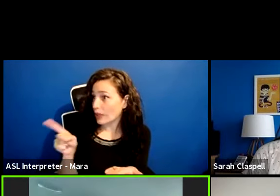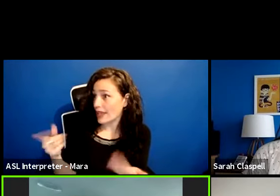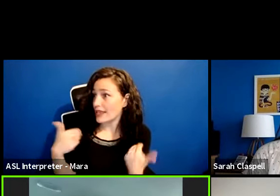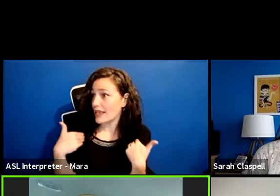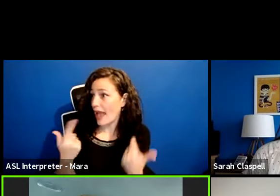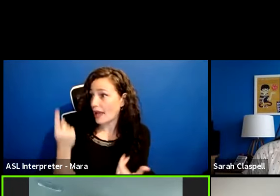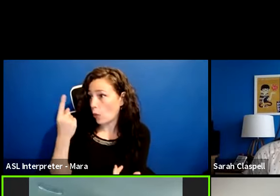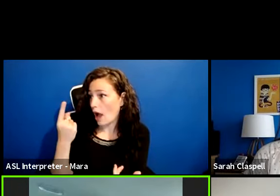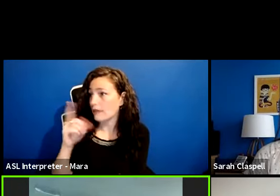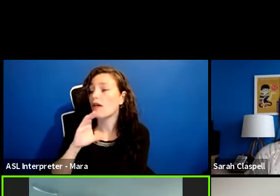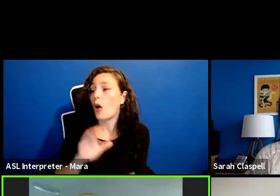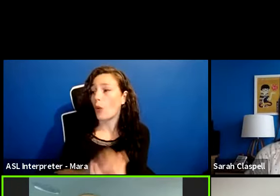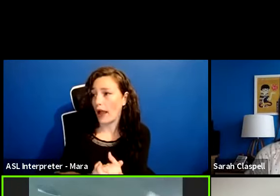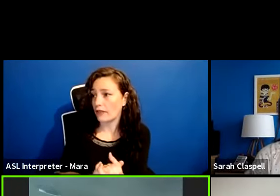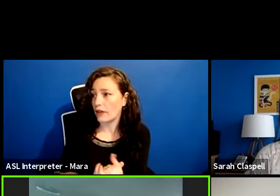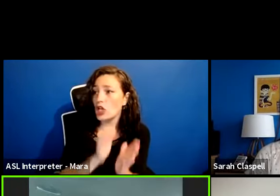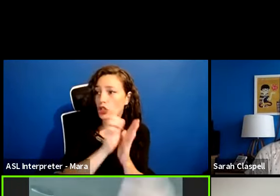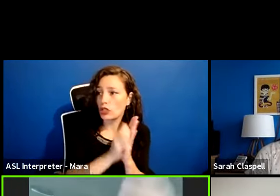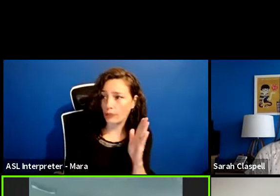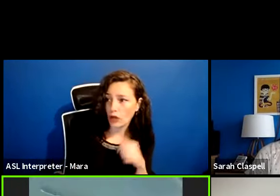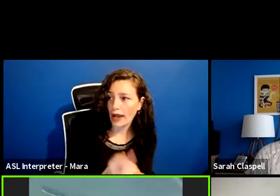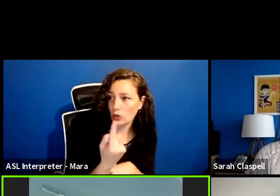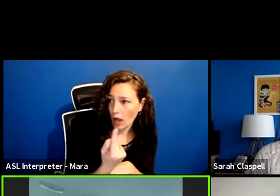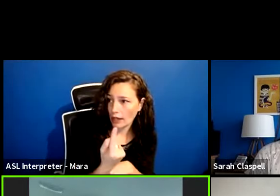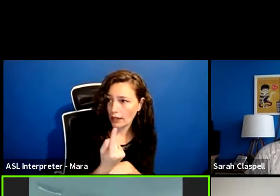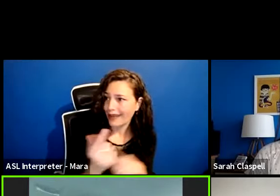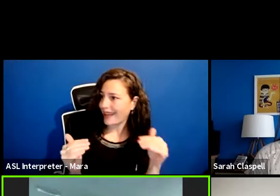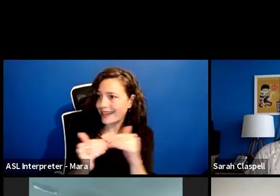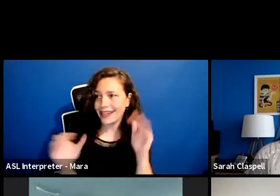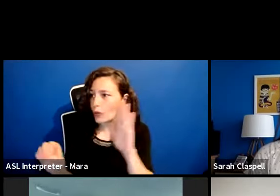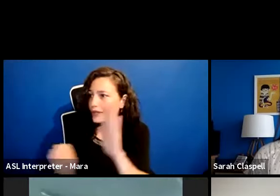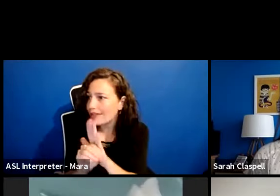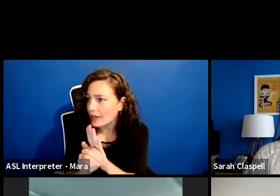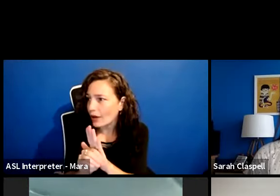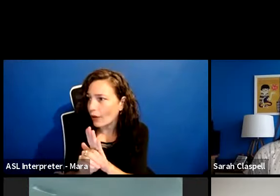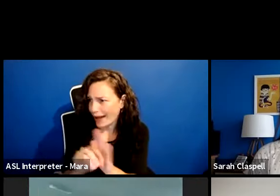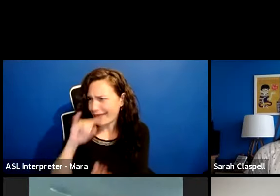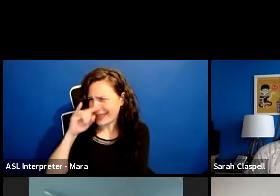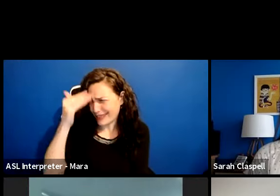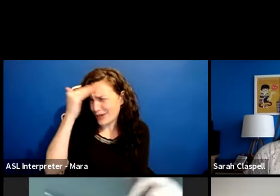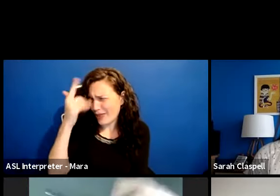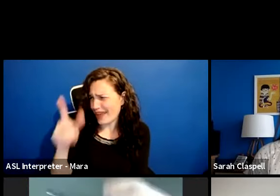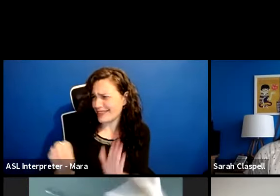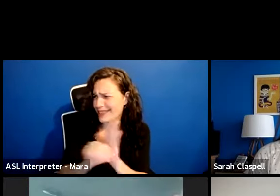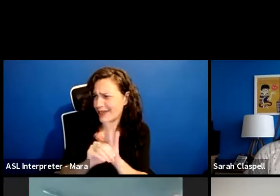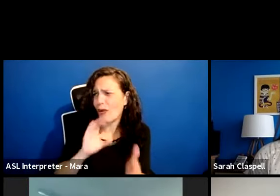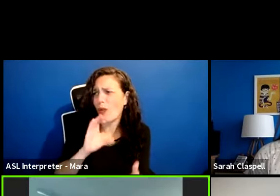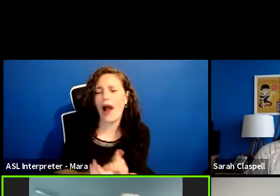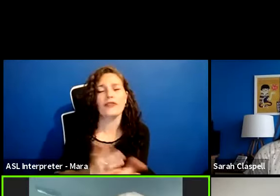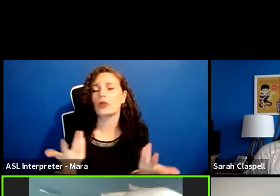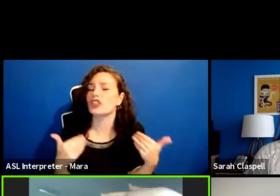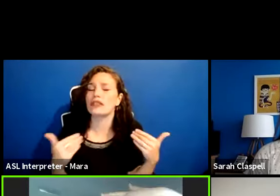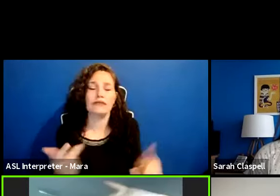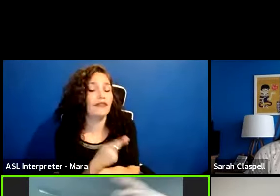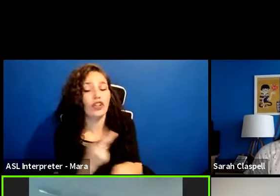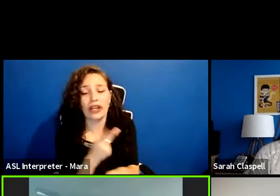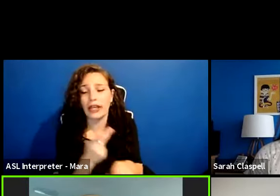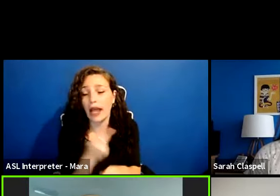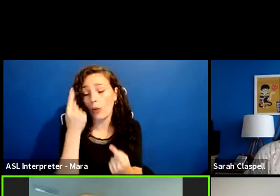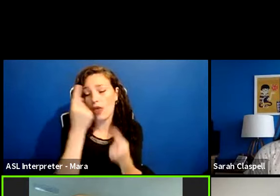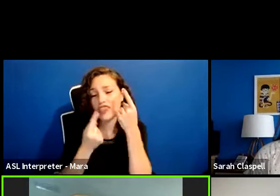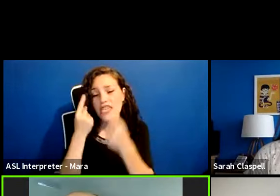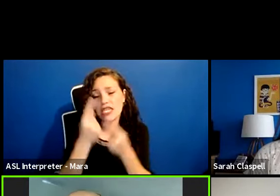one and that's zero. And now the kids know that. You know what I'm saying? Like we get, we're figuring it out. We're just, we're just always thinking